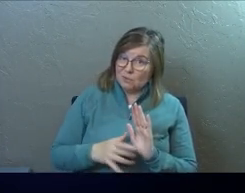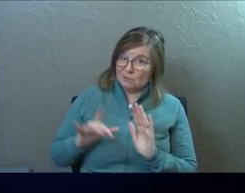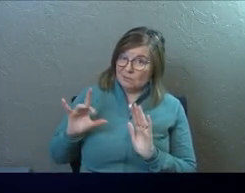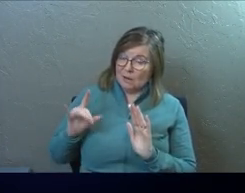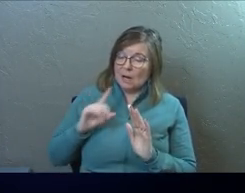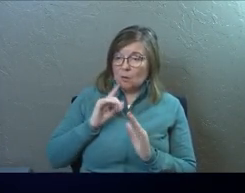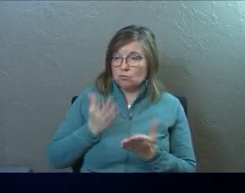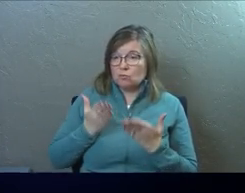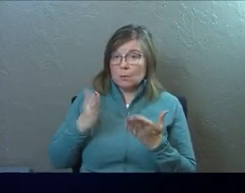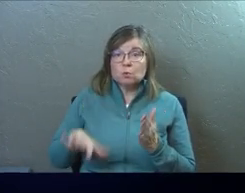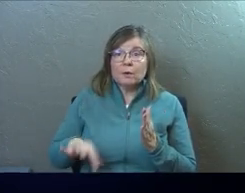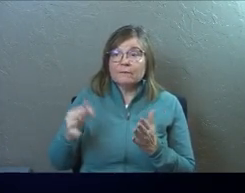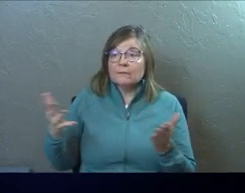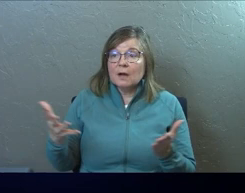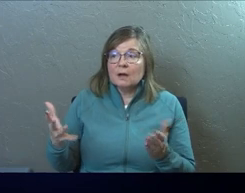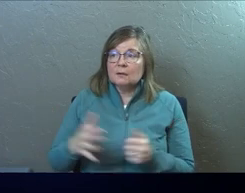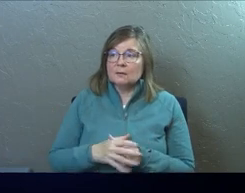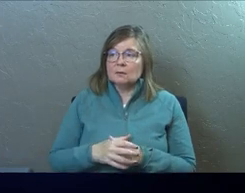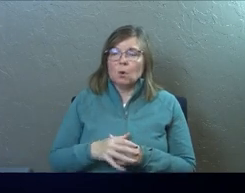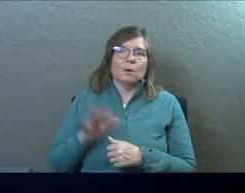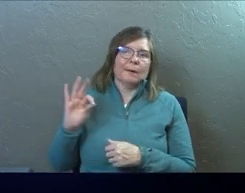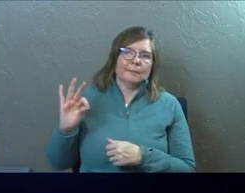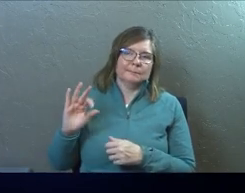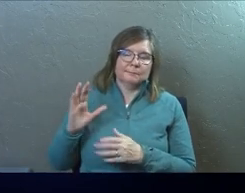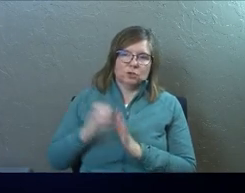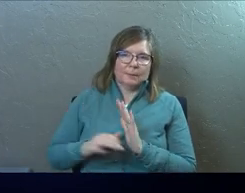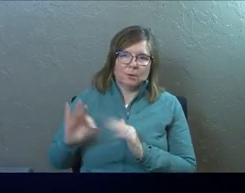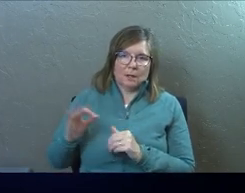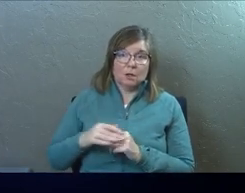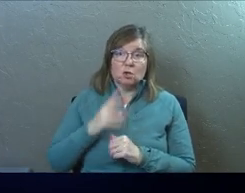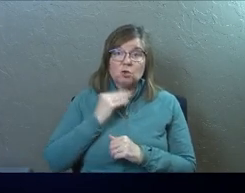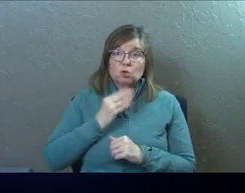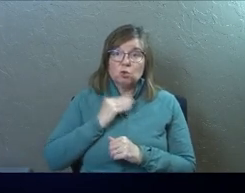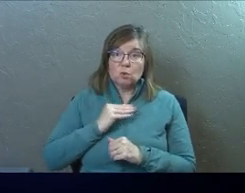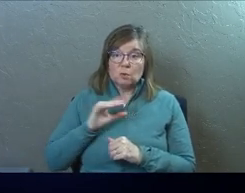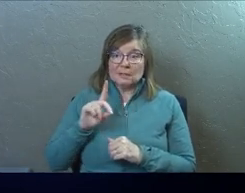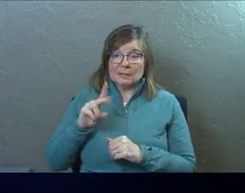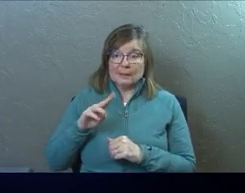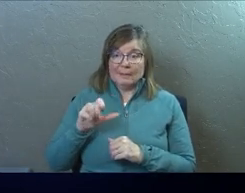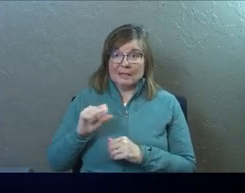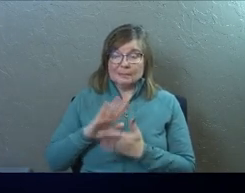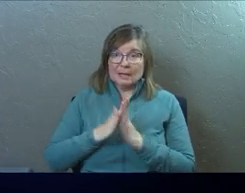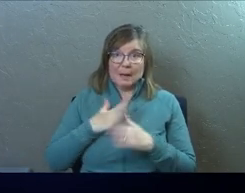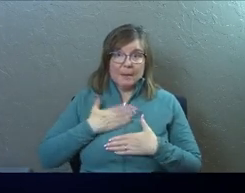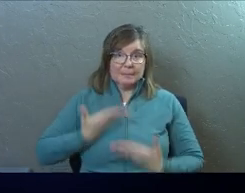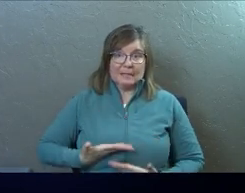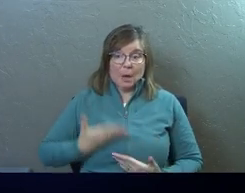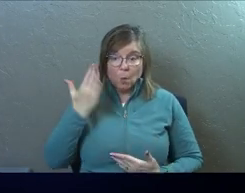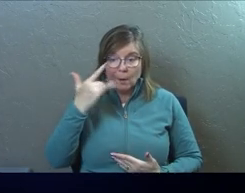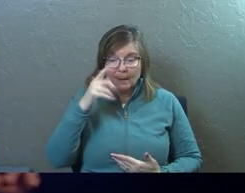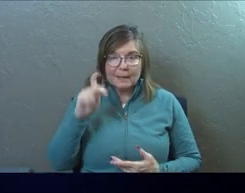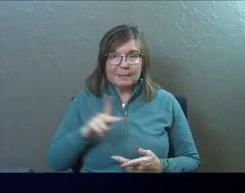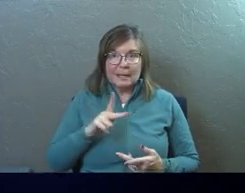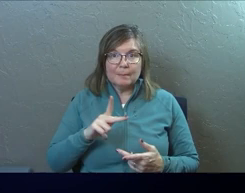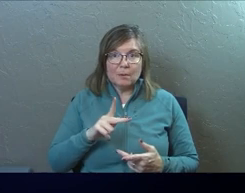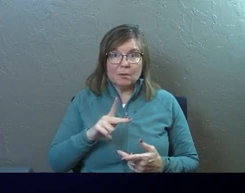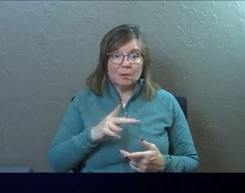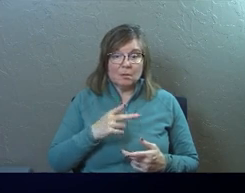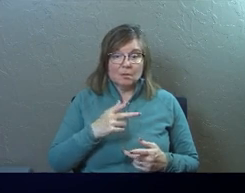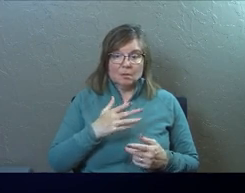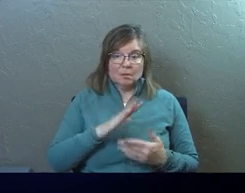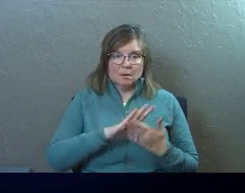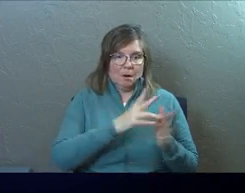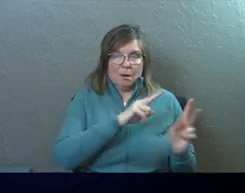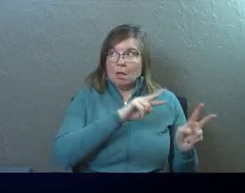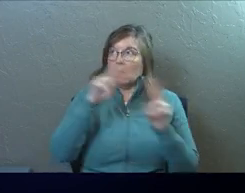highly recommend it, what you're going to find is the Jews in Damascus get so upset because so many people are converting to Christ, now from Saul,